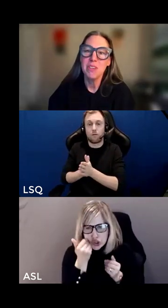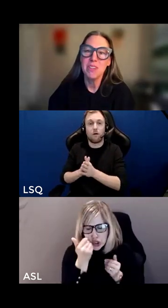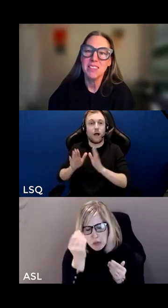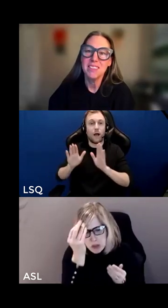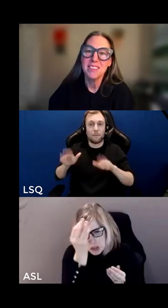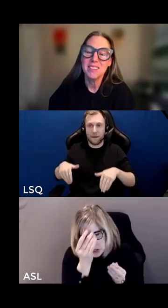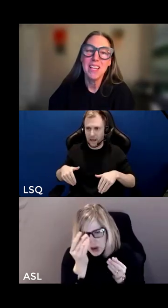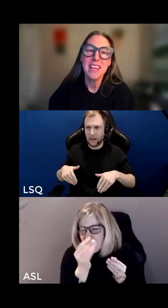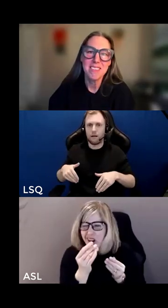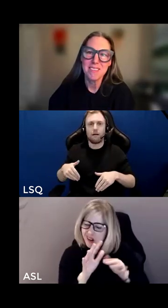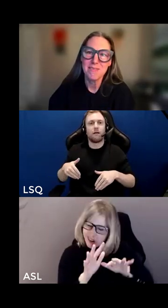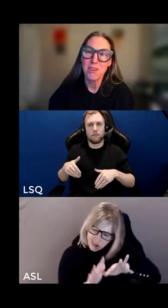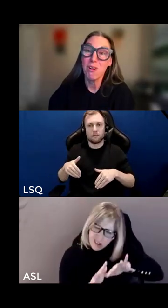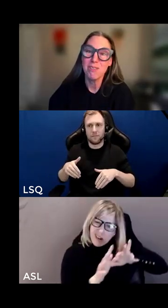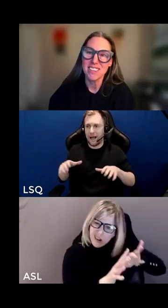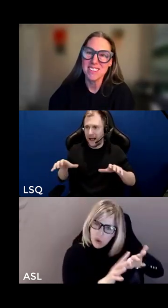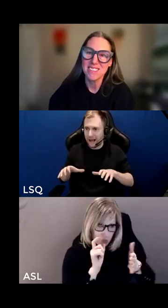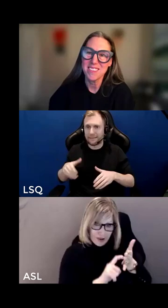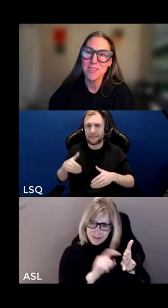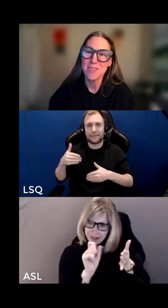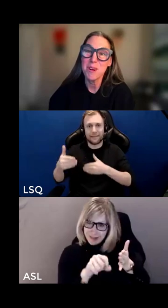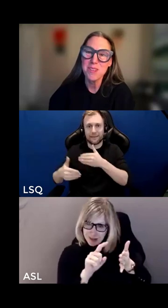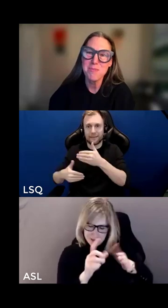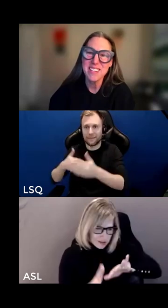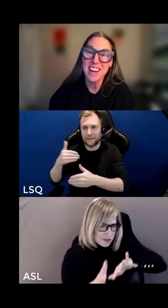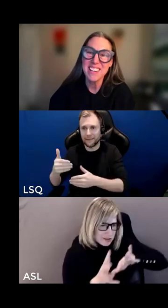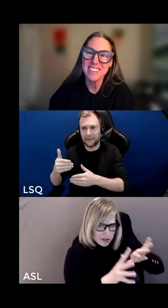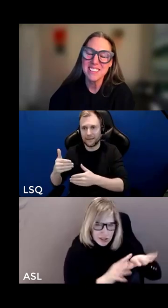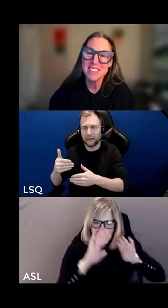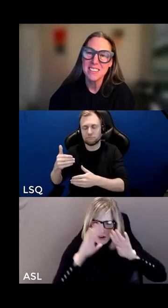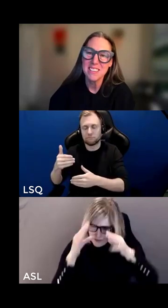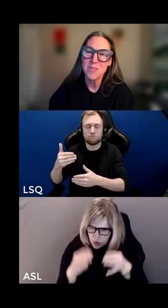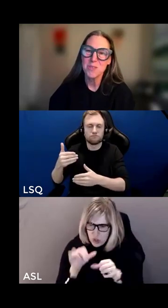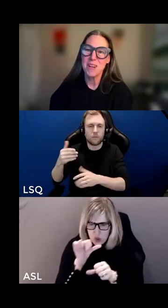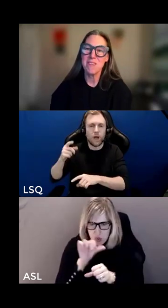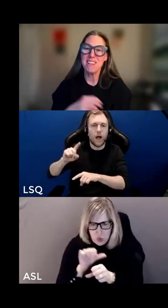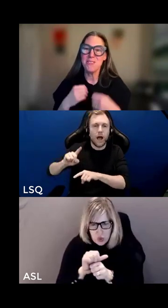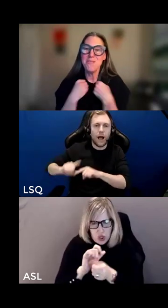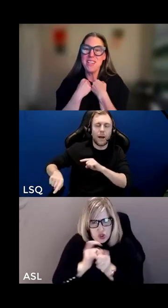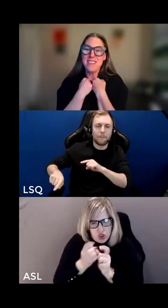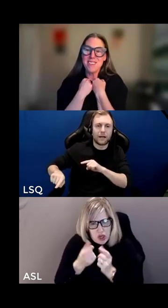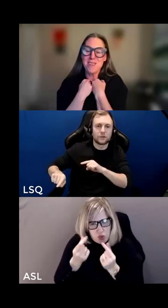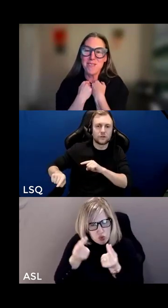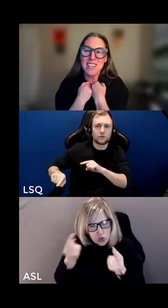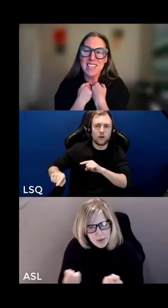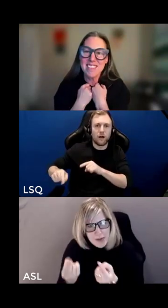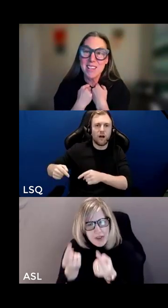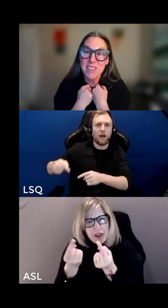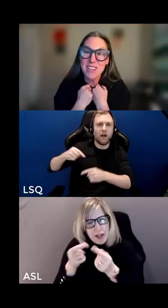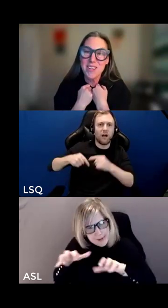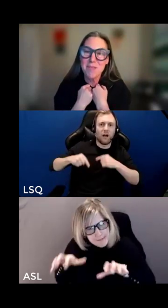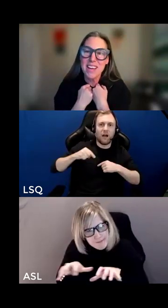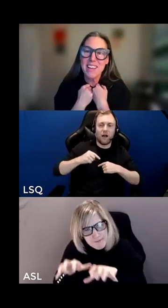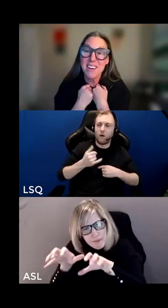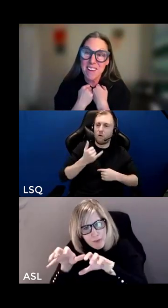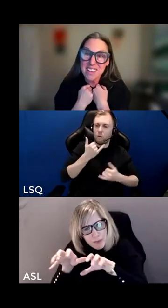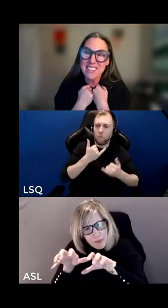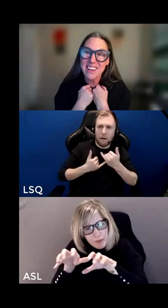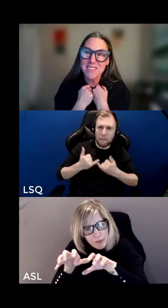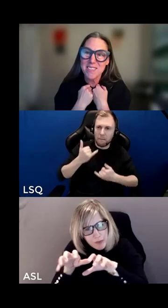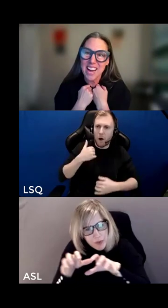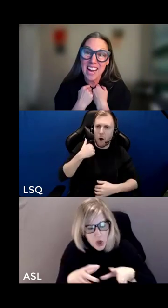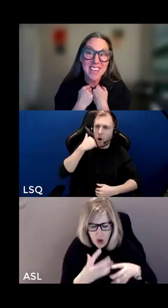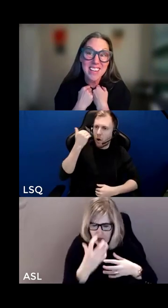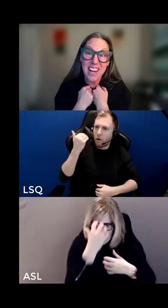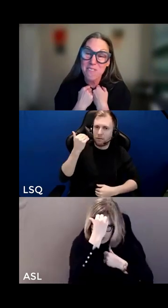unhelpful place for all of us there's work to be done so when we tune into those feelings let's feel them and then